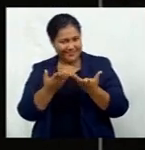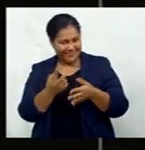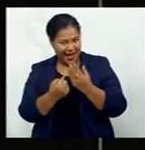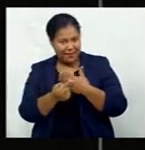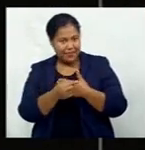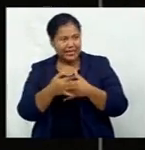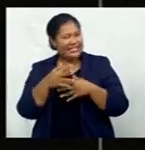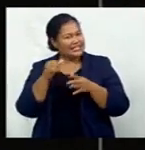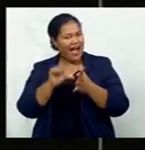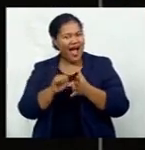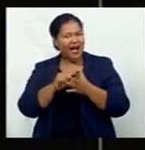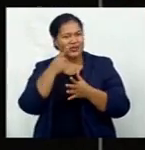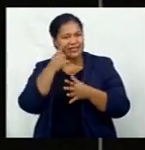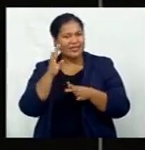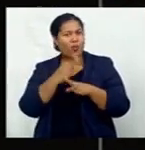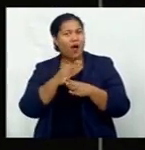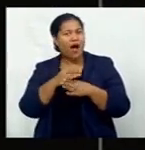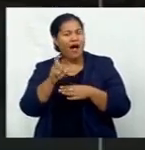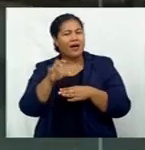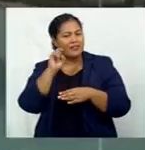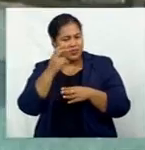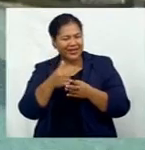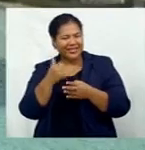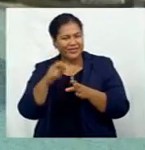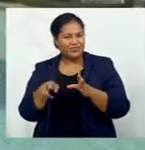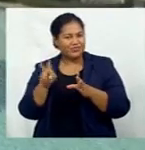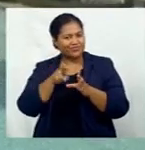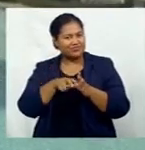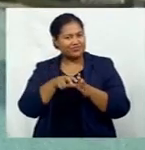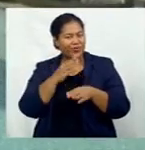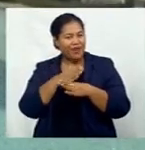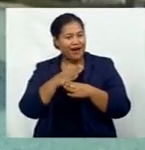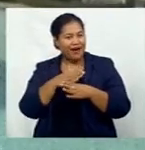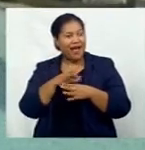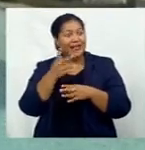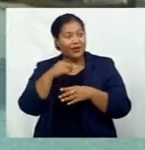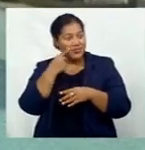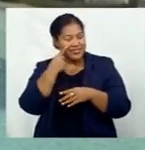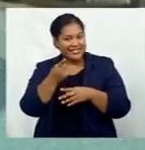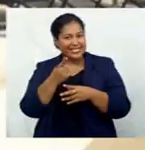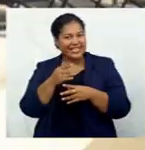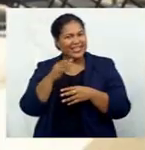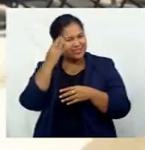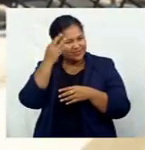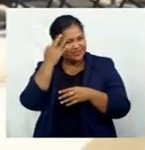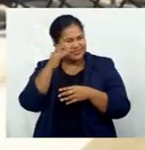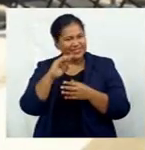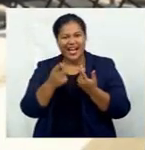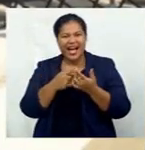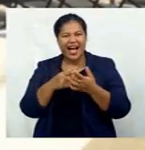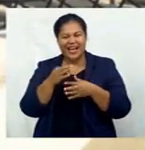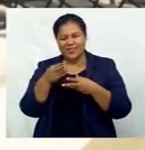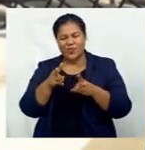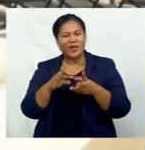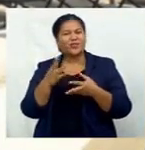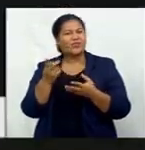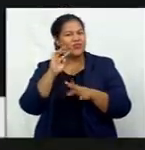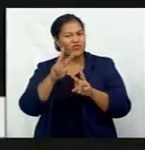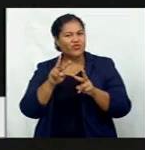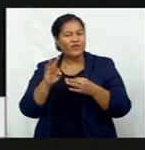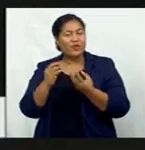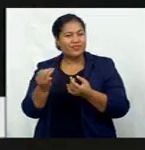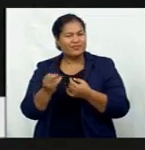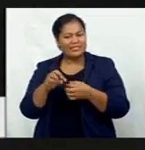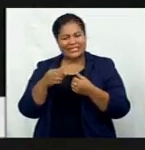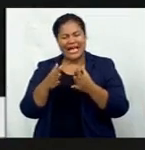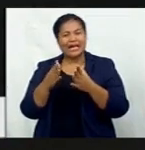ascertain the number of workers who will return. Koya says they will also need to consider those who found other means of income or started their own